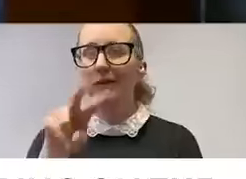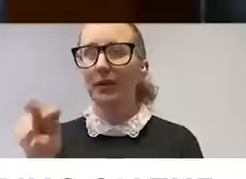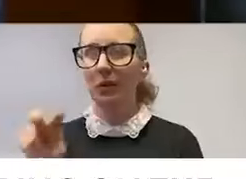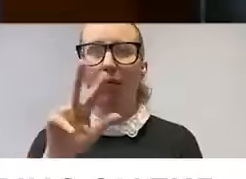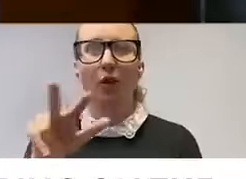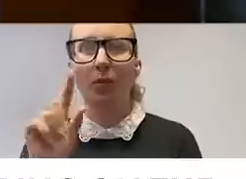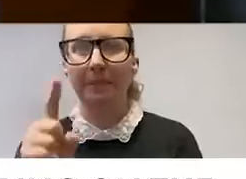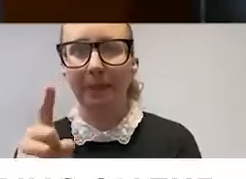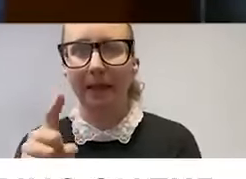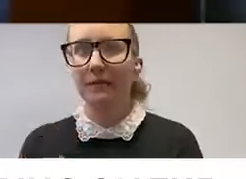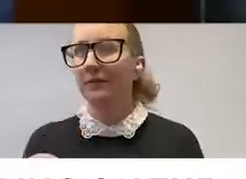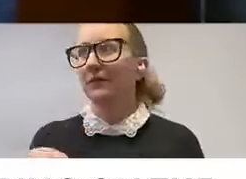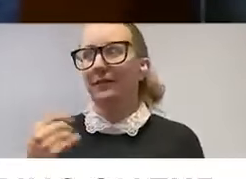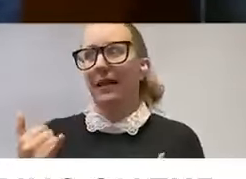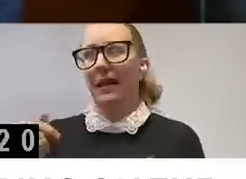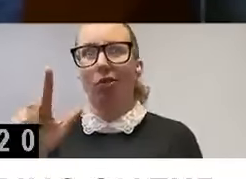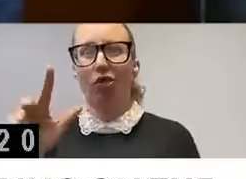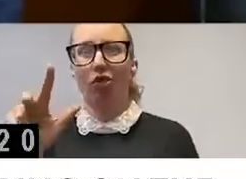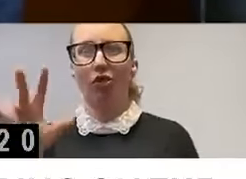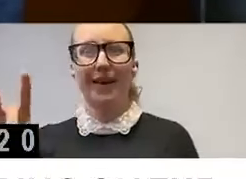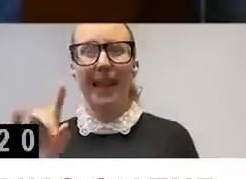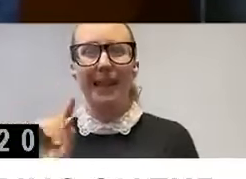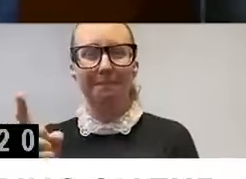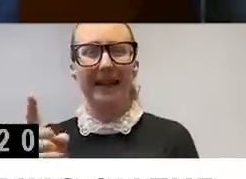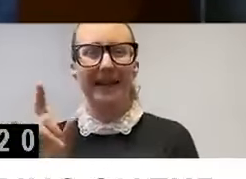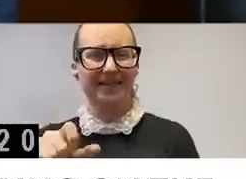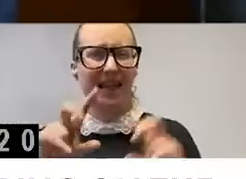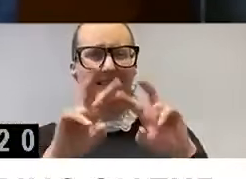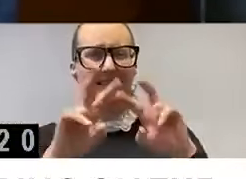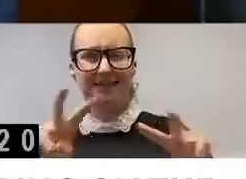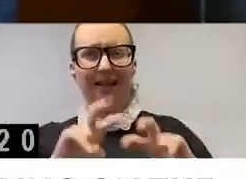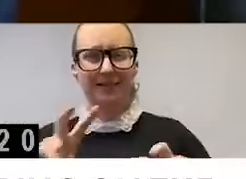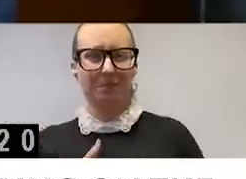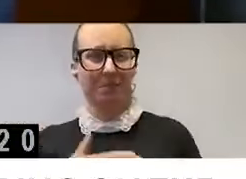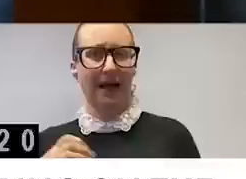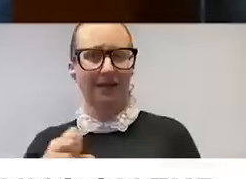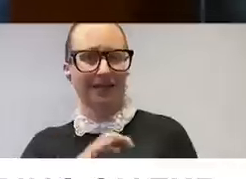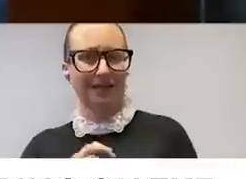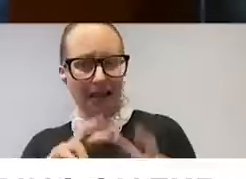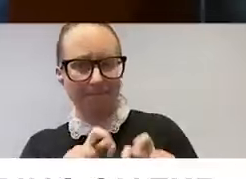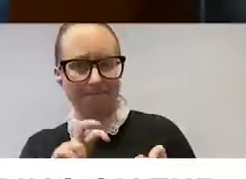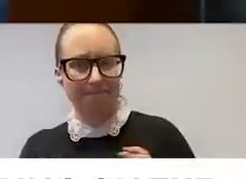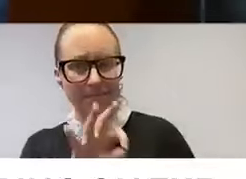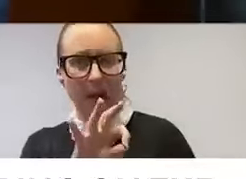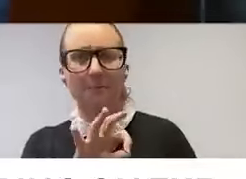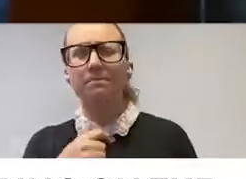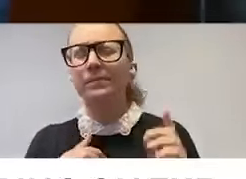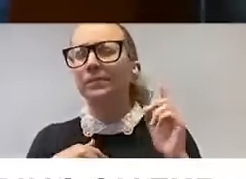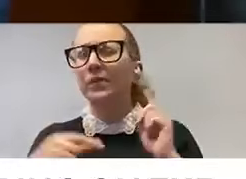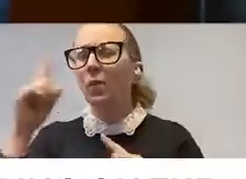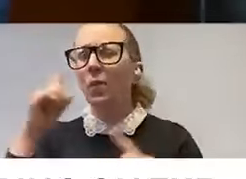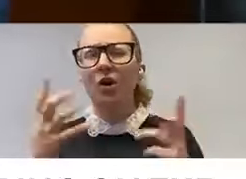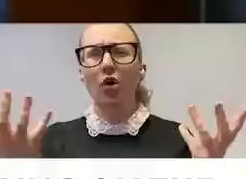it's 38 minutes. That's according to some analysis that my staff tracked down. And I wonder sort of what's driving